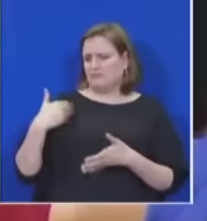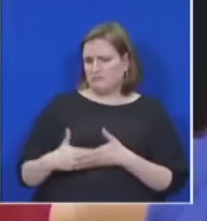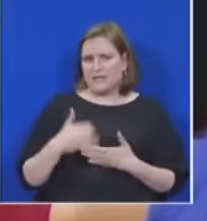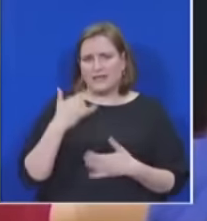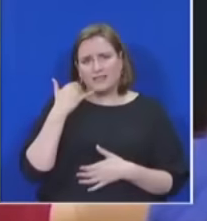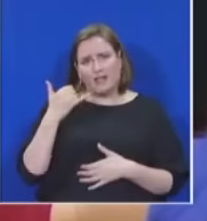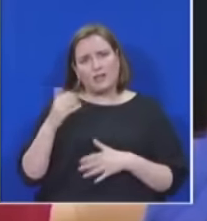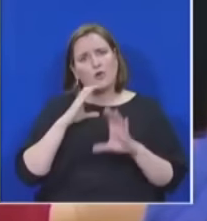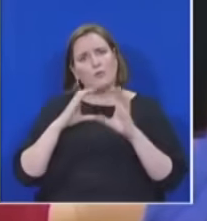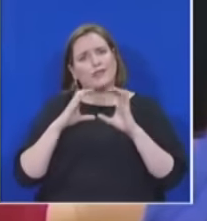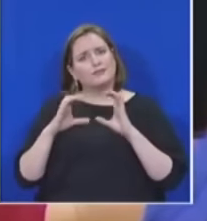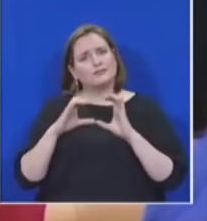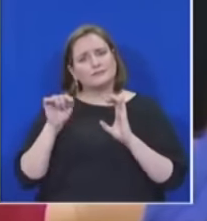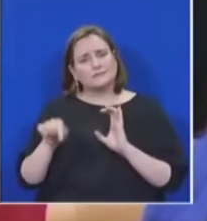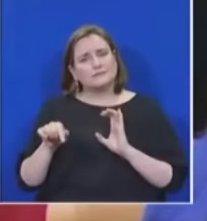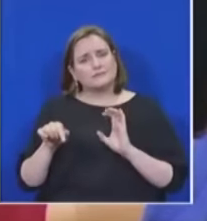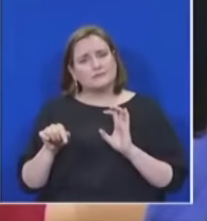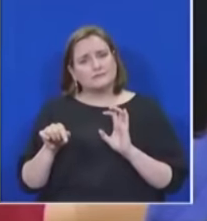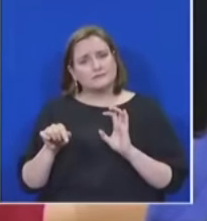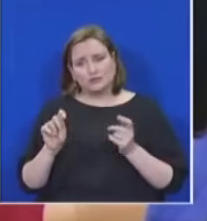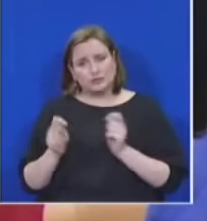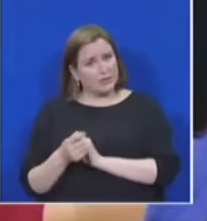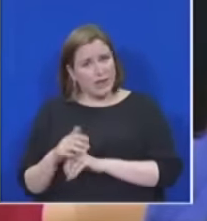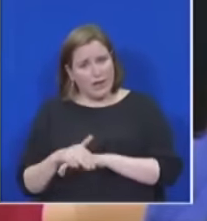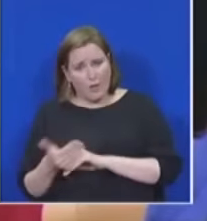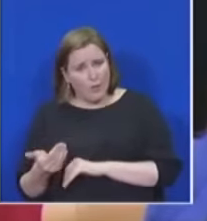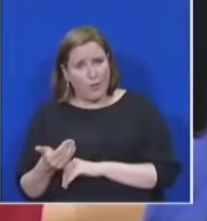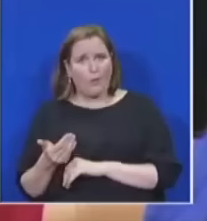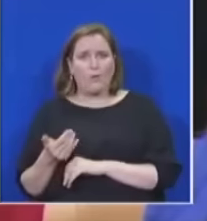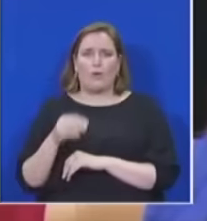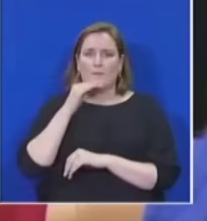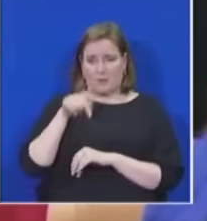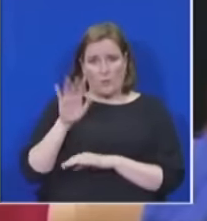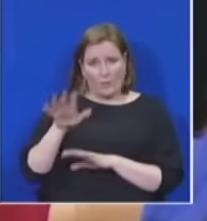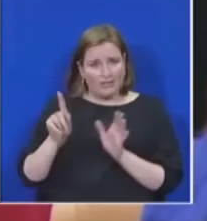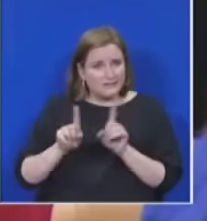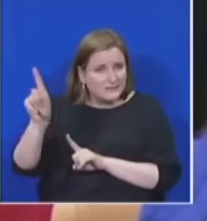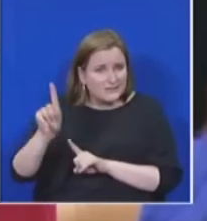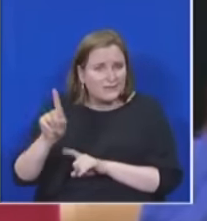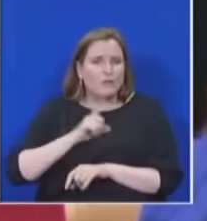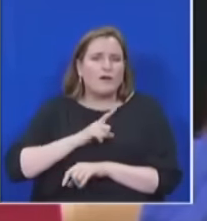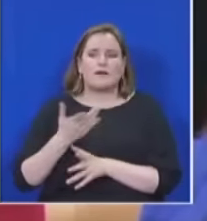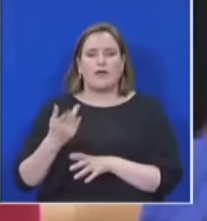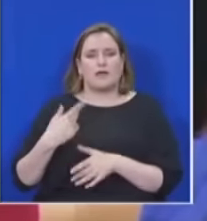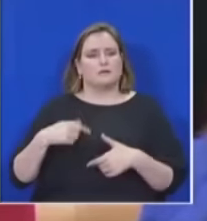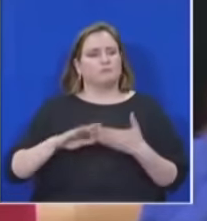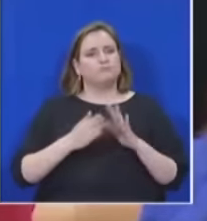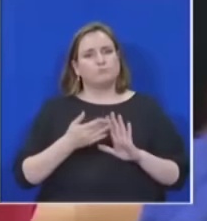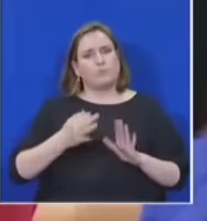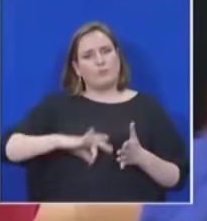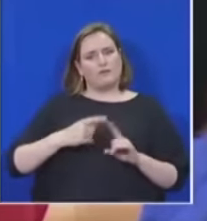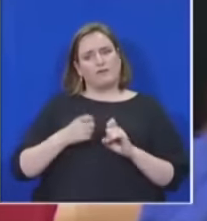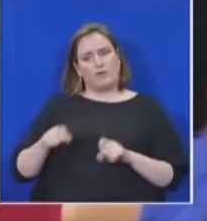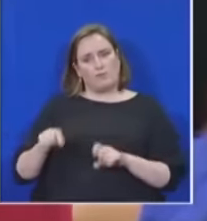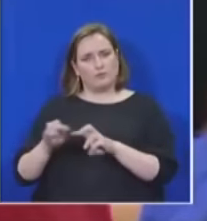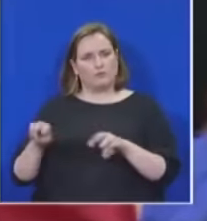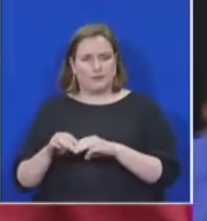space that prevented other initiatives from succeeding and what are immediate benefits for municipalities